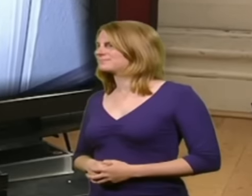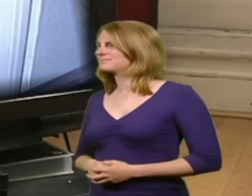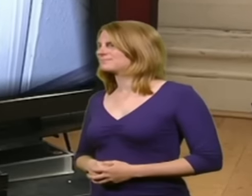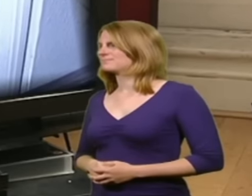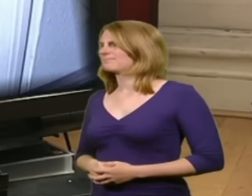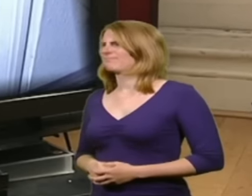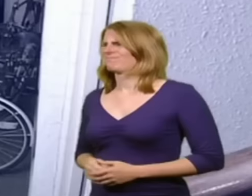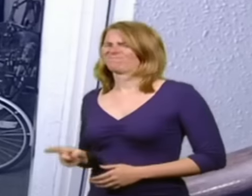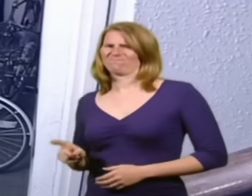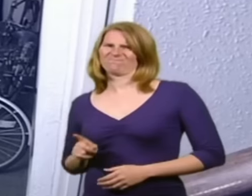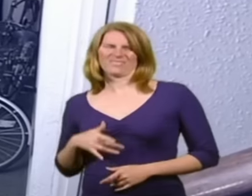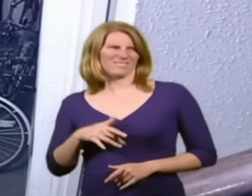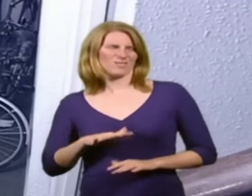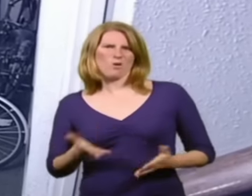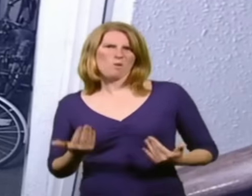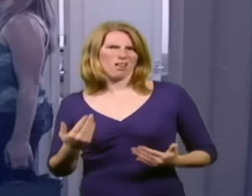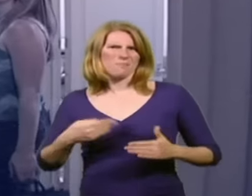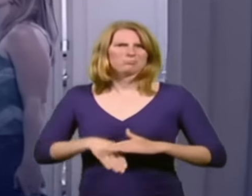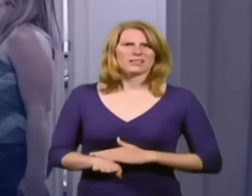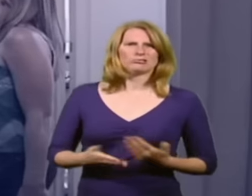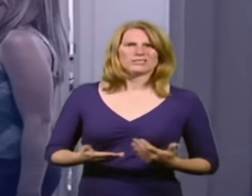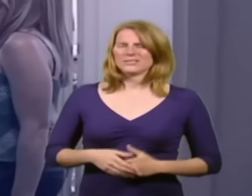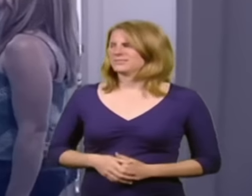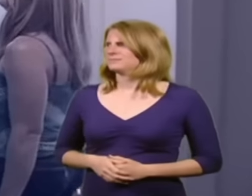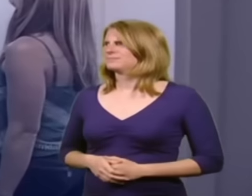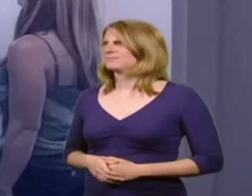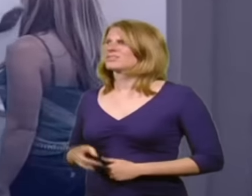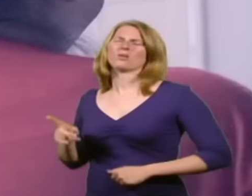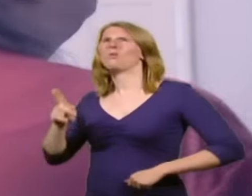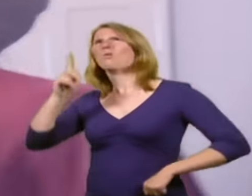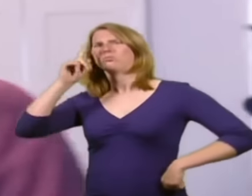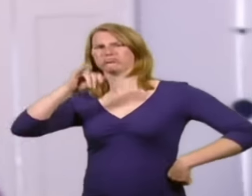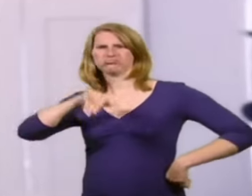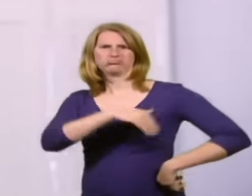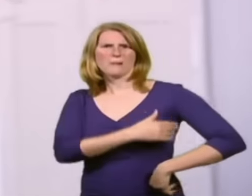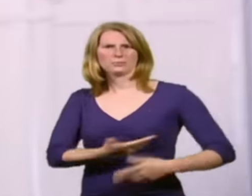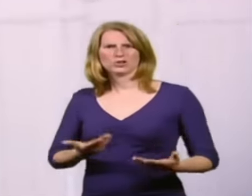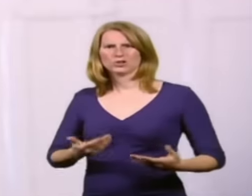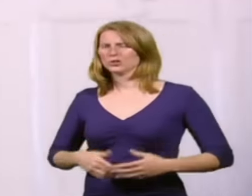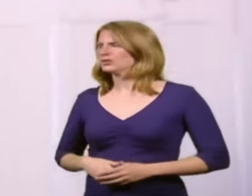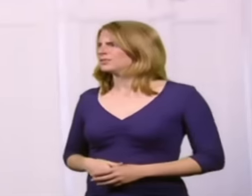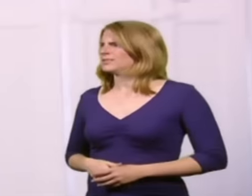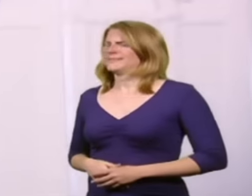Well, this isn't the most welcoming of entrance halls, is it? Yeah, that's rubbish. This could be nice.